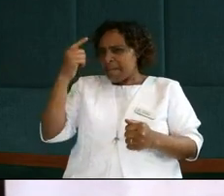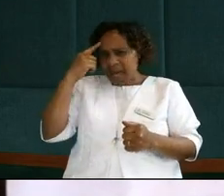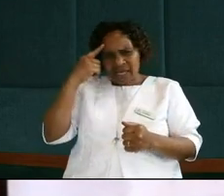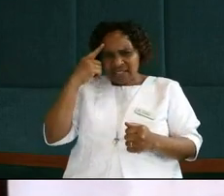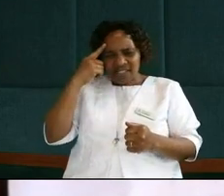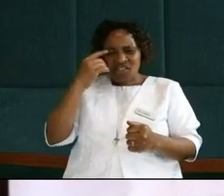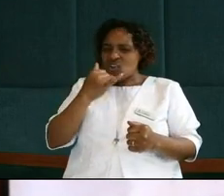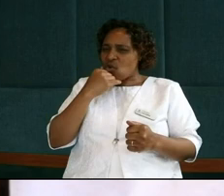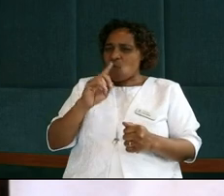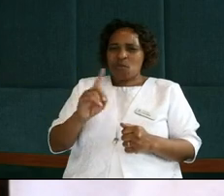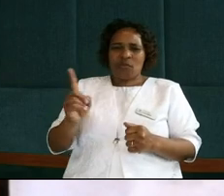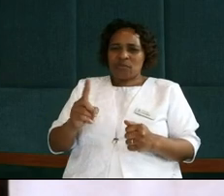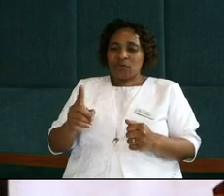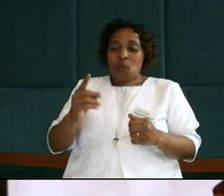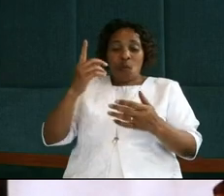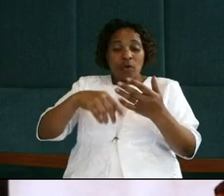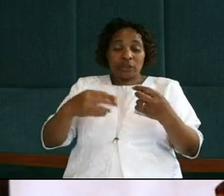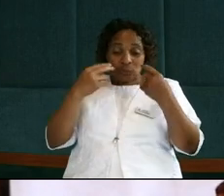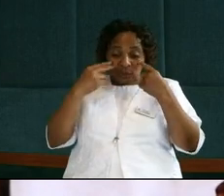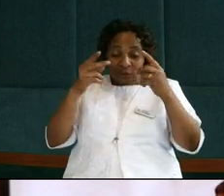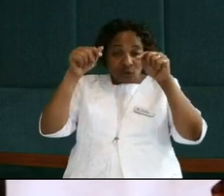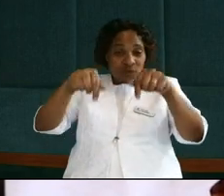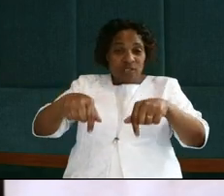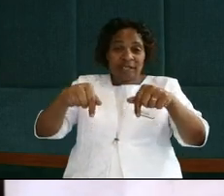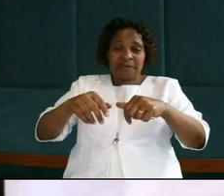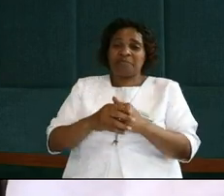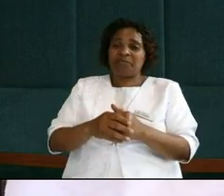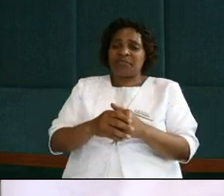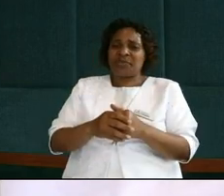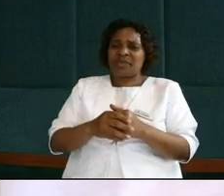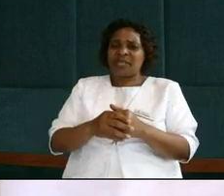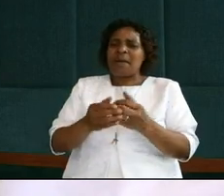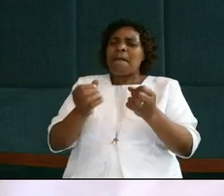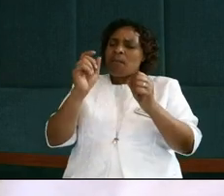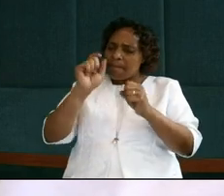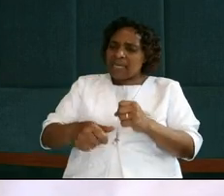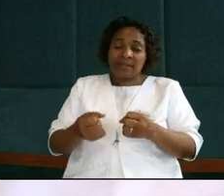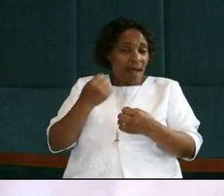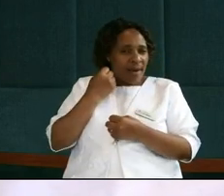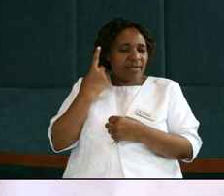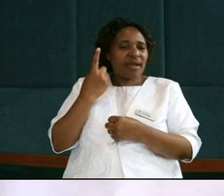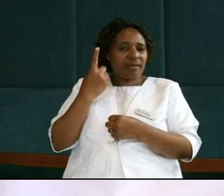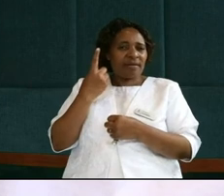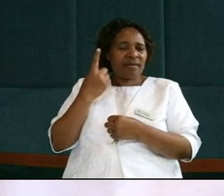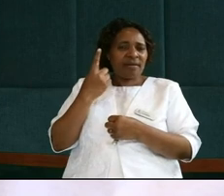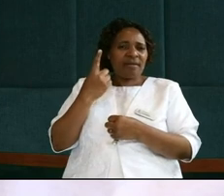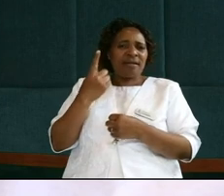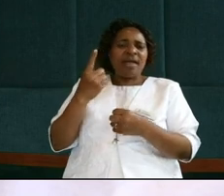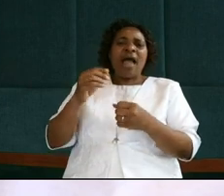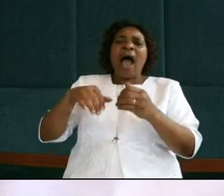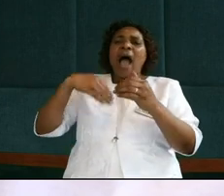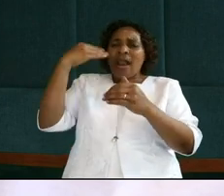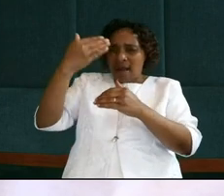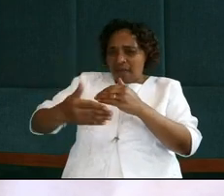to do the things you see me doing today. You need to understand and ask me, Lord, why